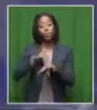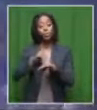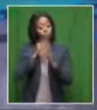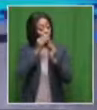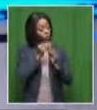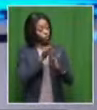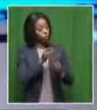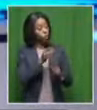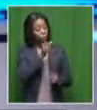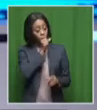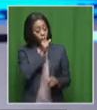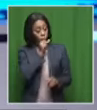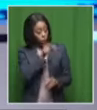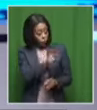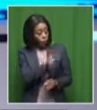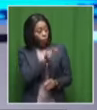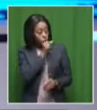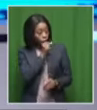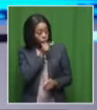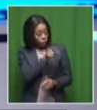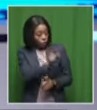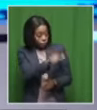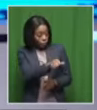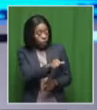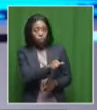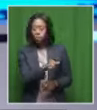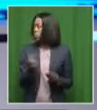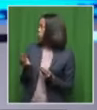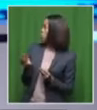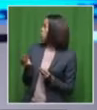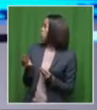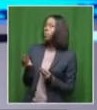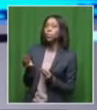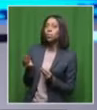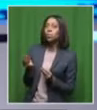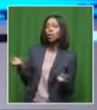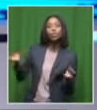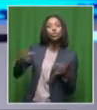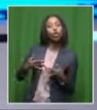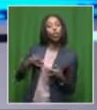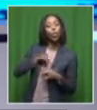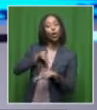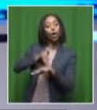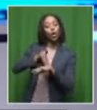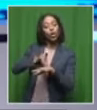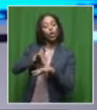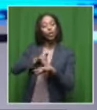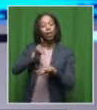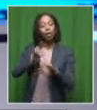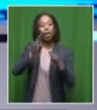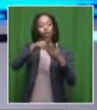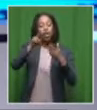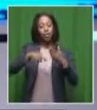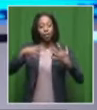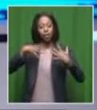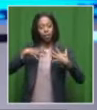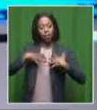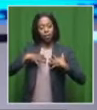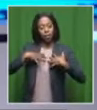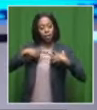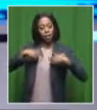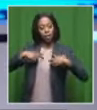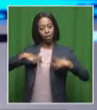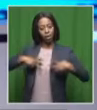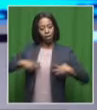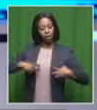told him, you smoke, and you smoke hubbly. And he said, it's because the doctors were looking at the results of the x